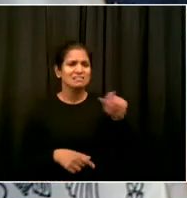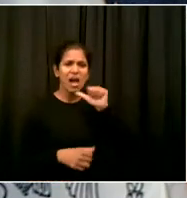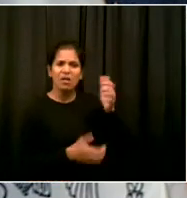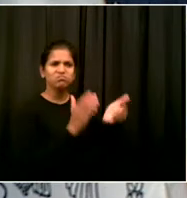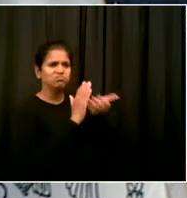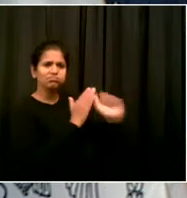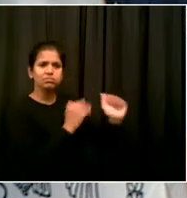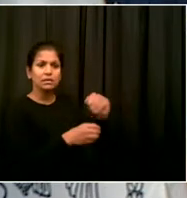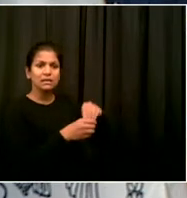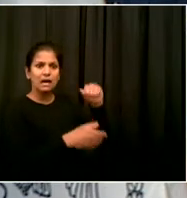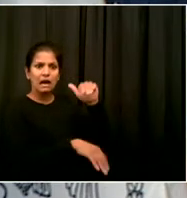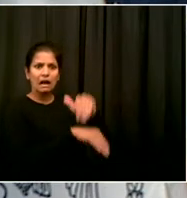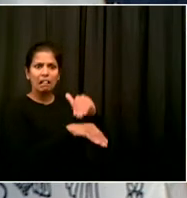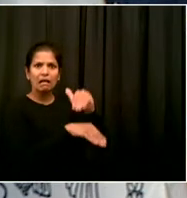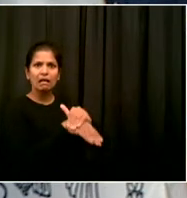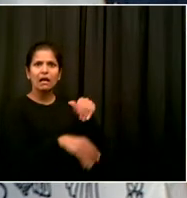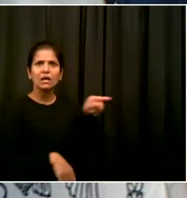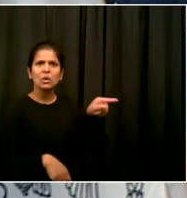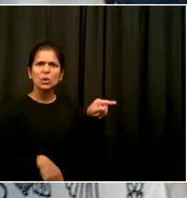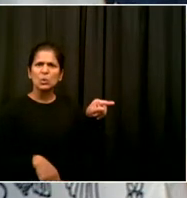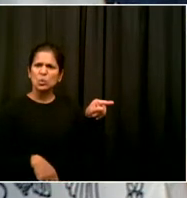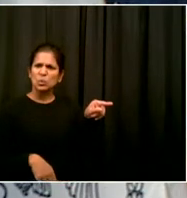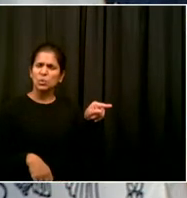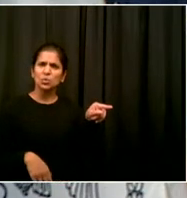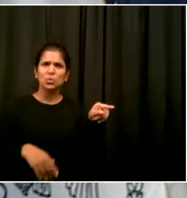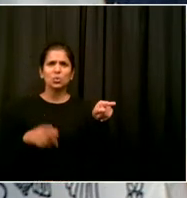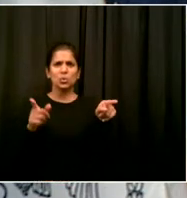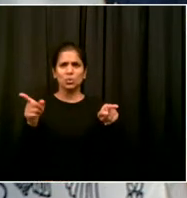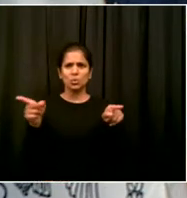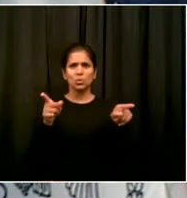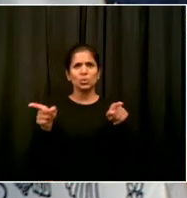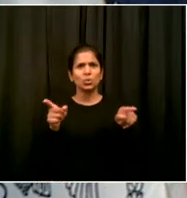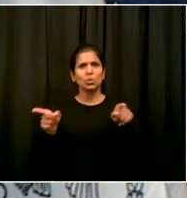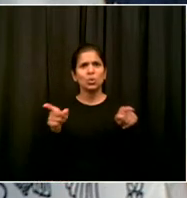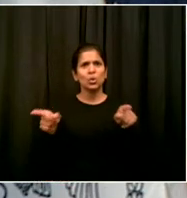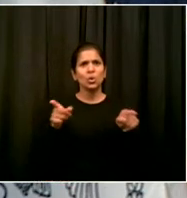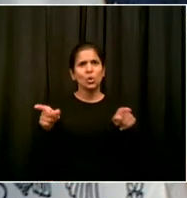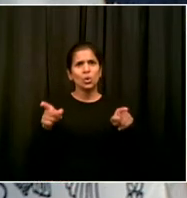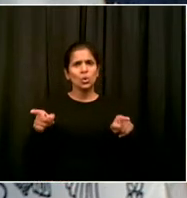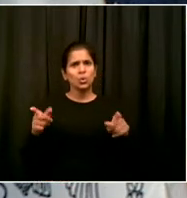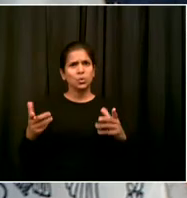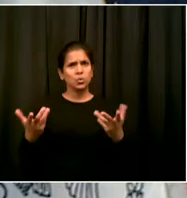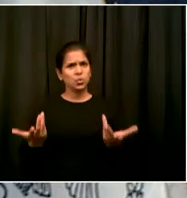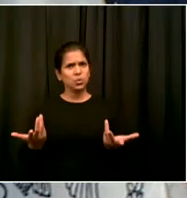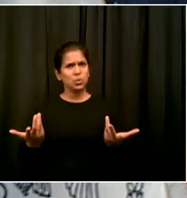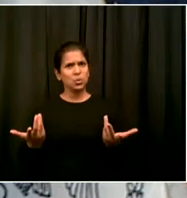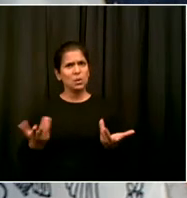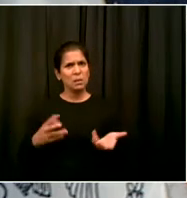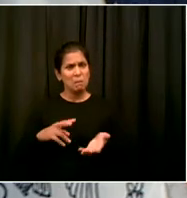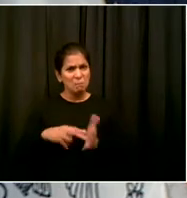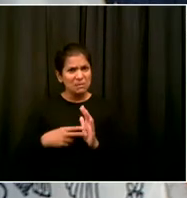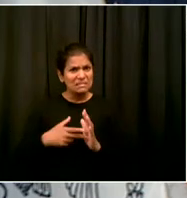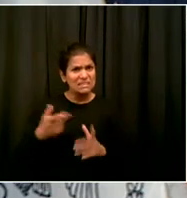national testing in recent years has been more accurate. Some of it's been less accurate. There have been some real issues